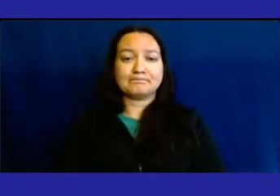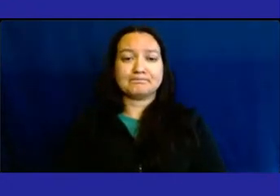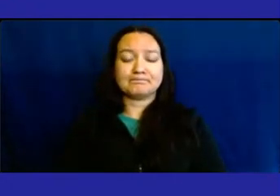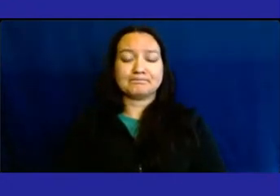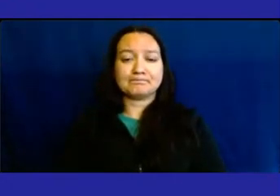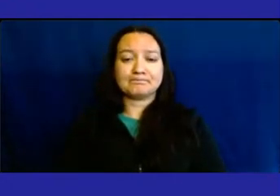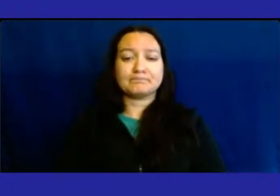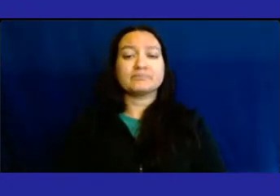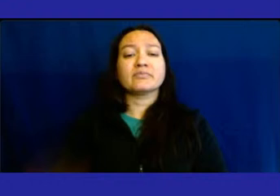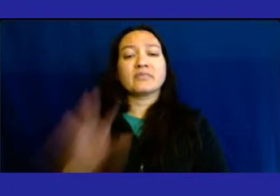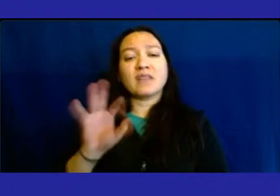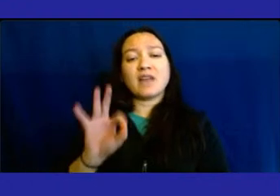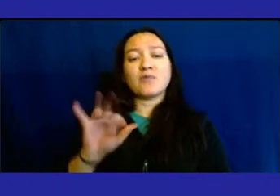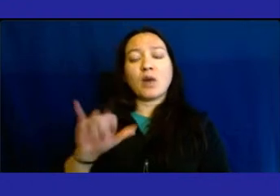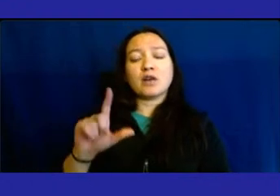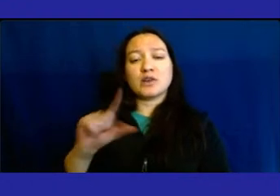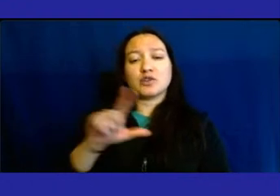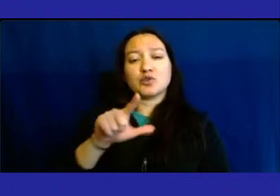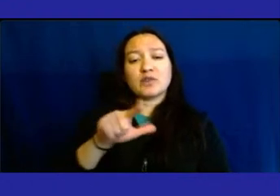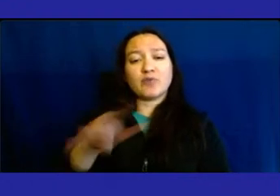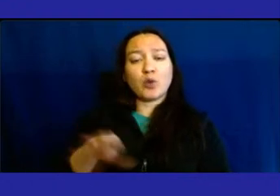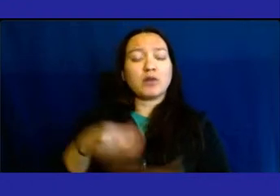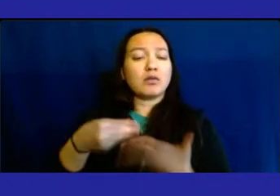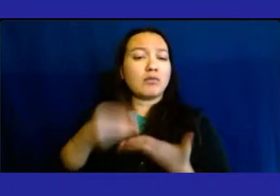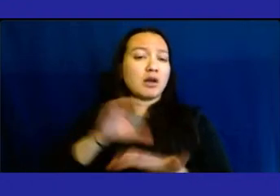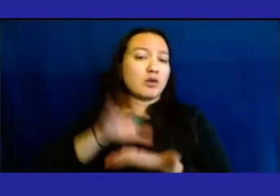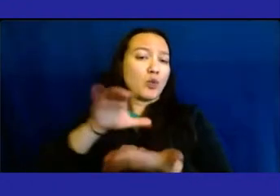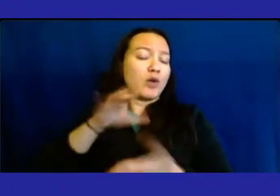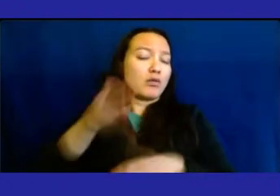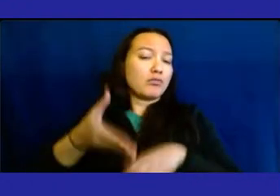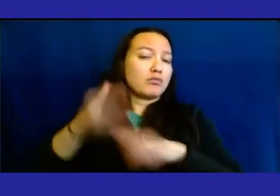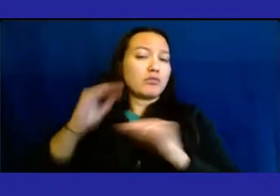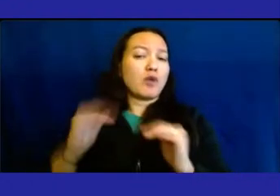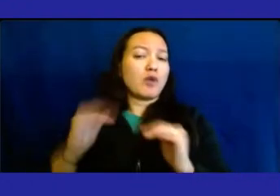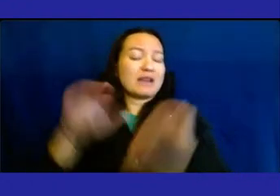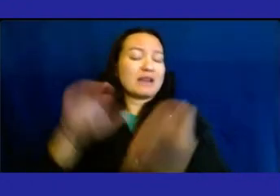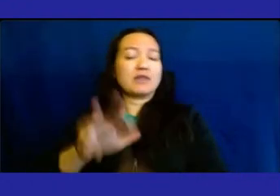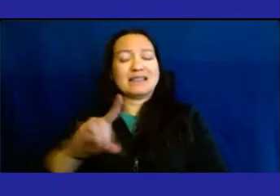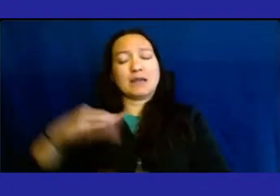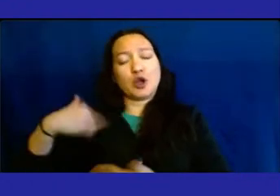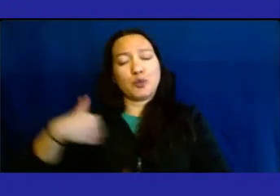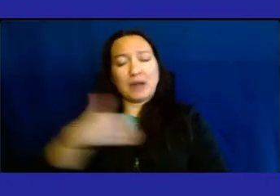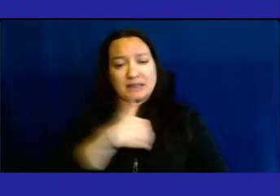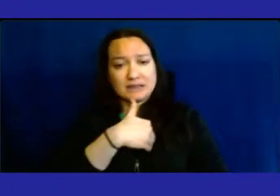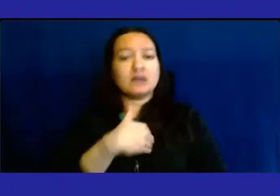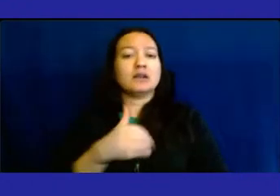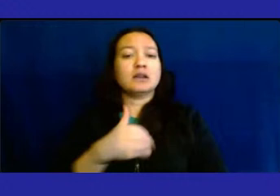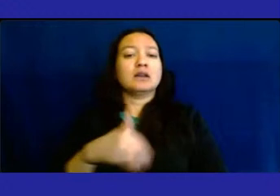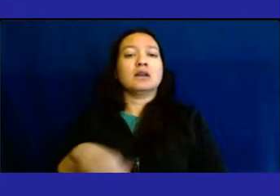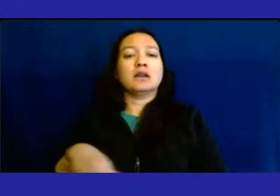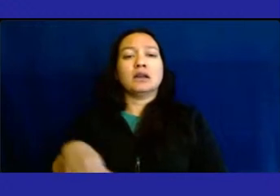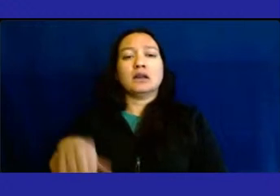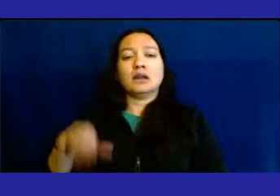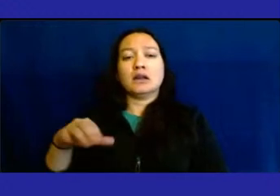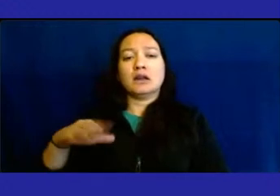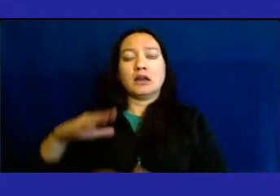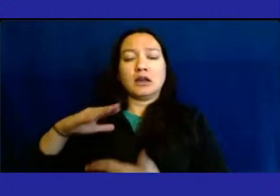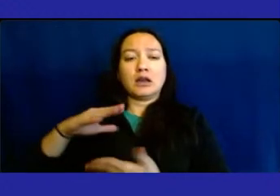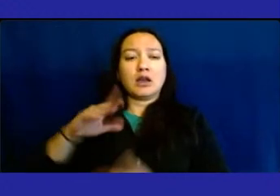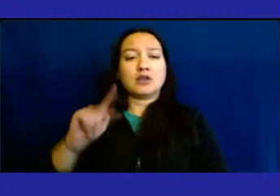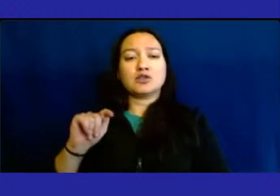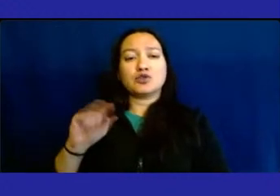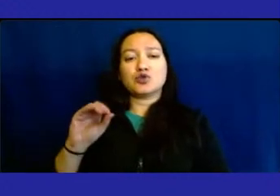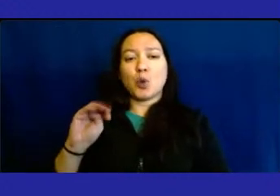FY24 Capital Awards include upgrade in 3D breast tomosynthesis unit, an advanced form of mammography,